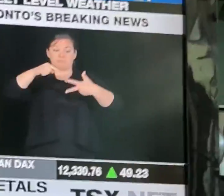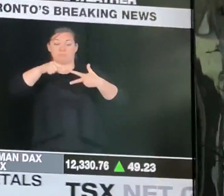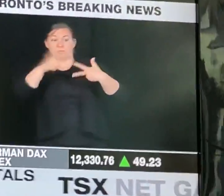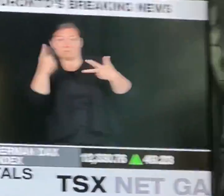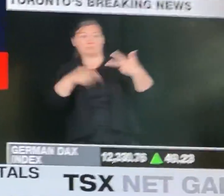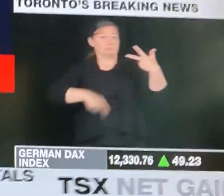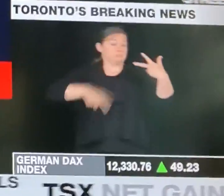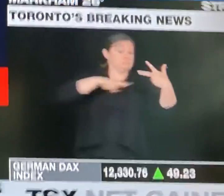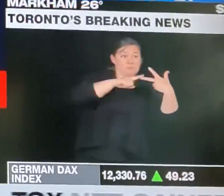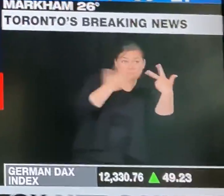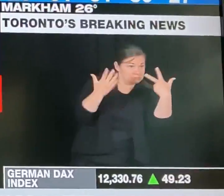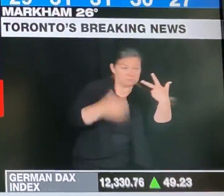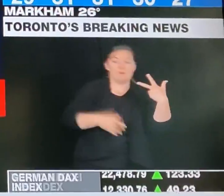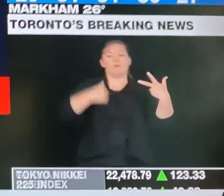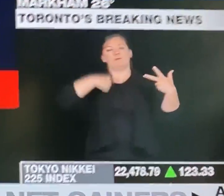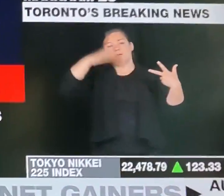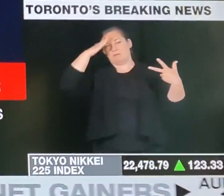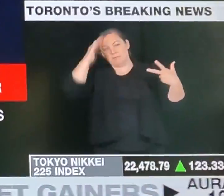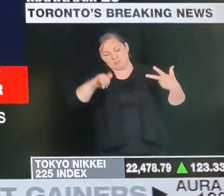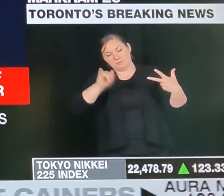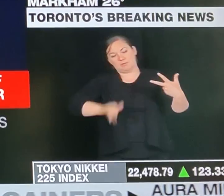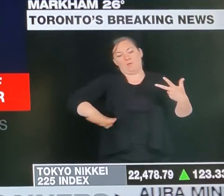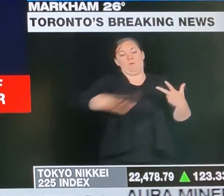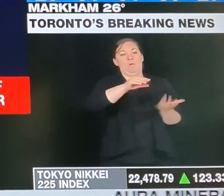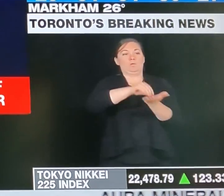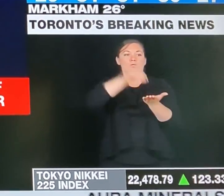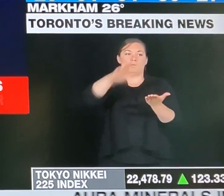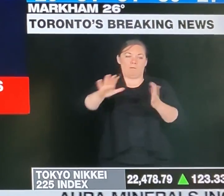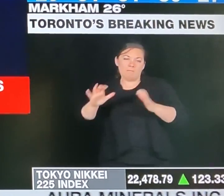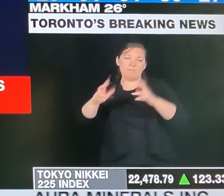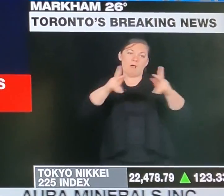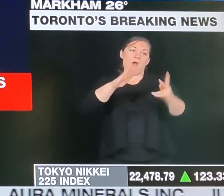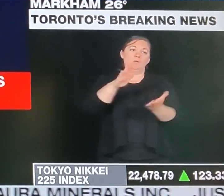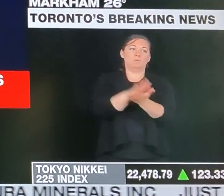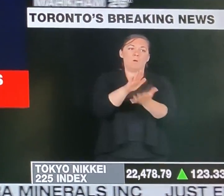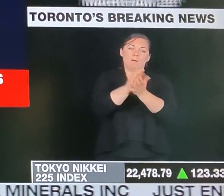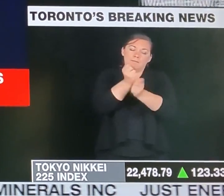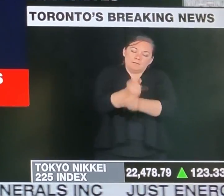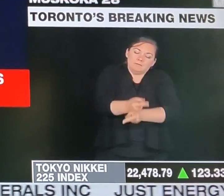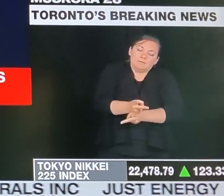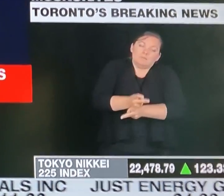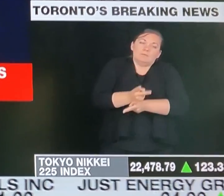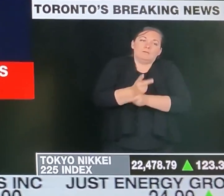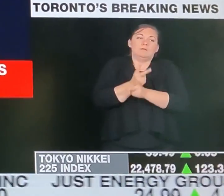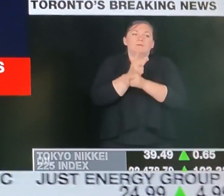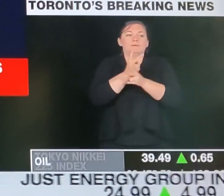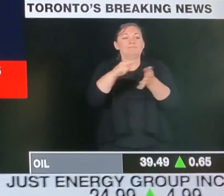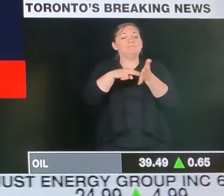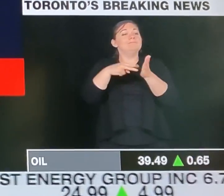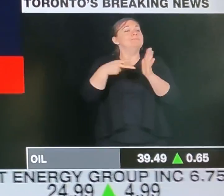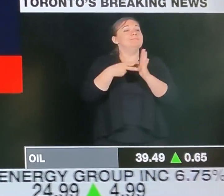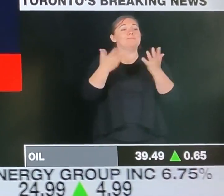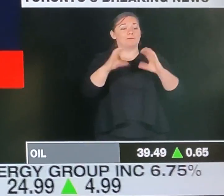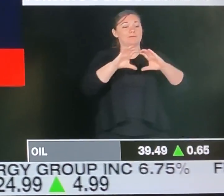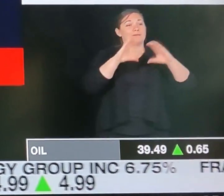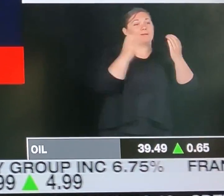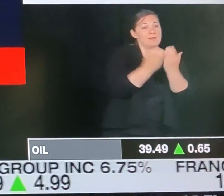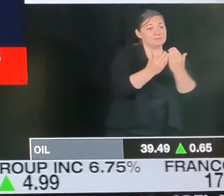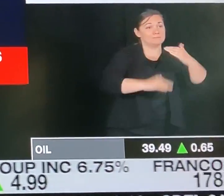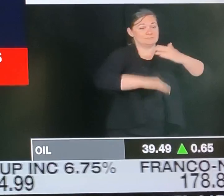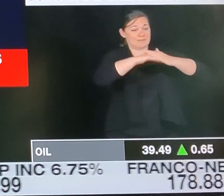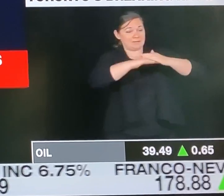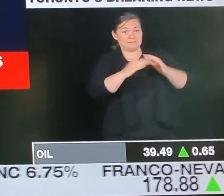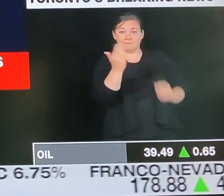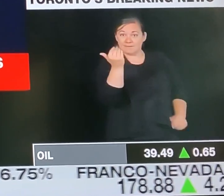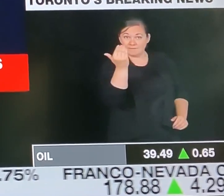will evaluate the effectiveness, the safety and operational impacts. From Ontario to continue to plan the curve and make